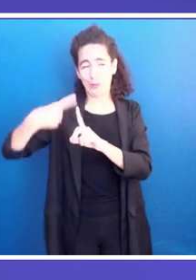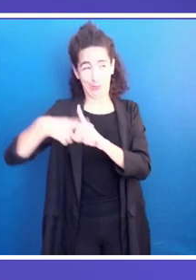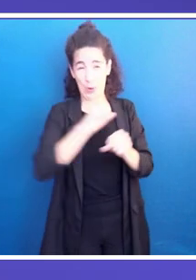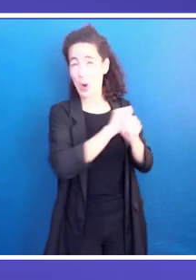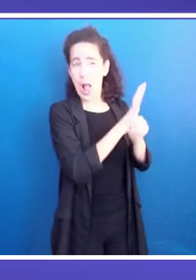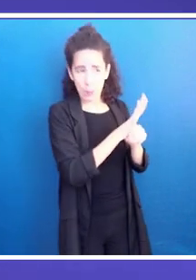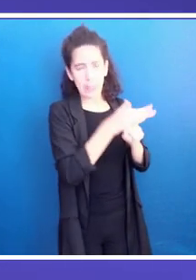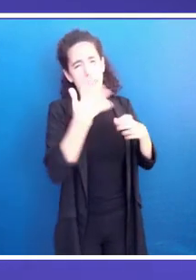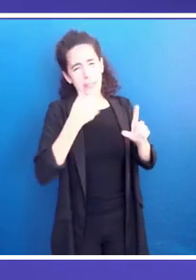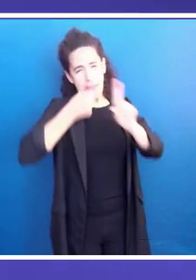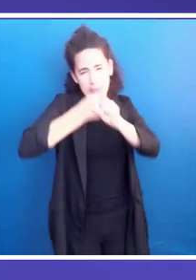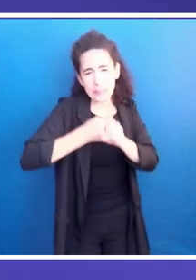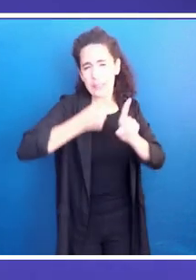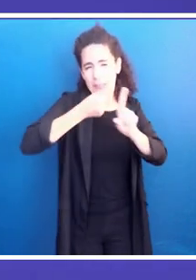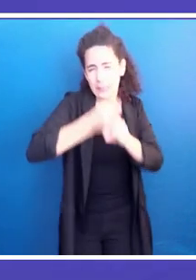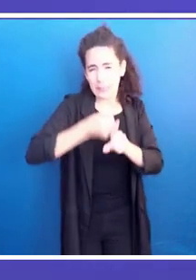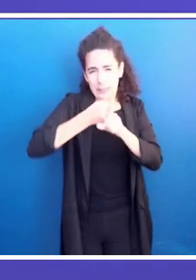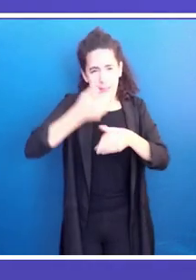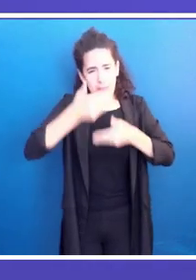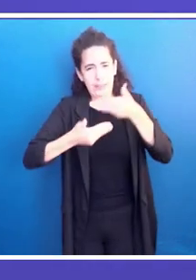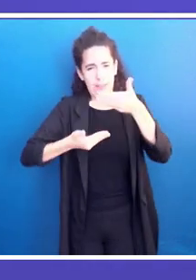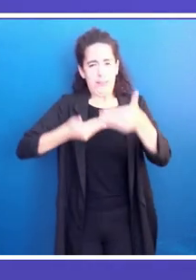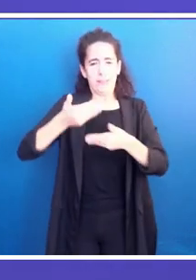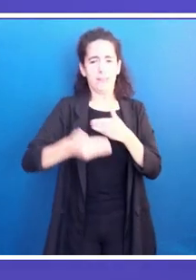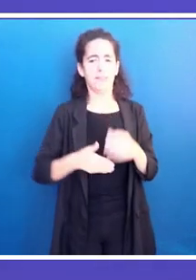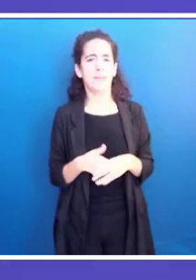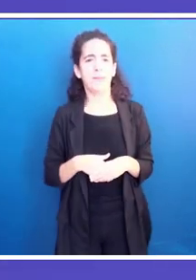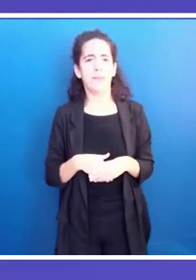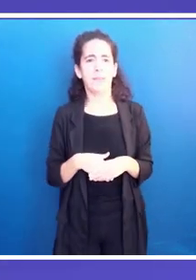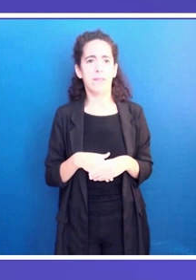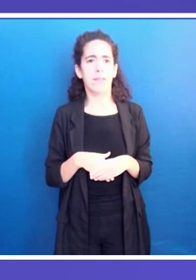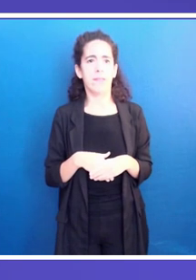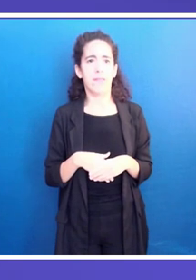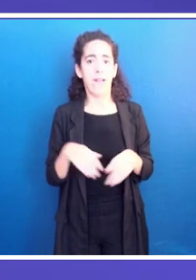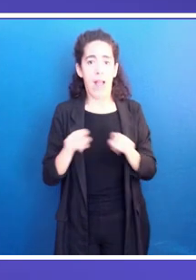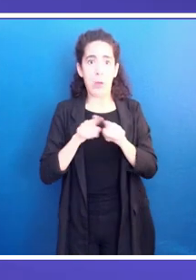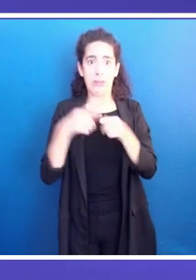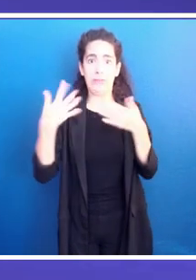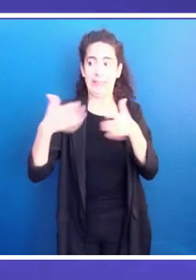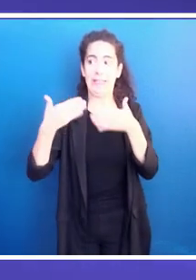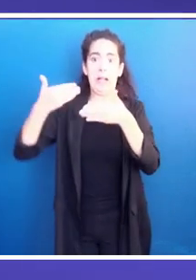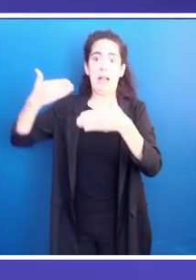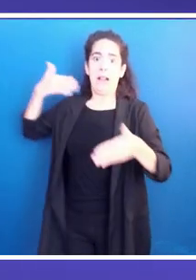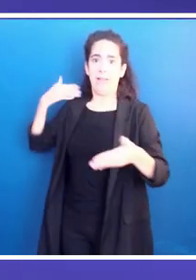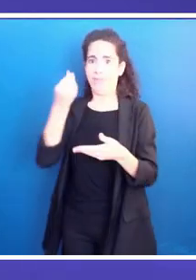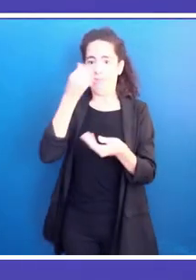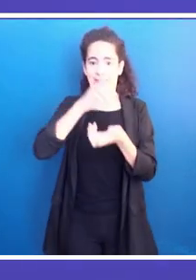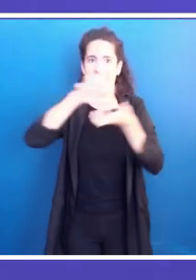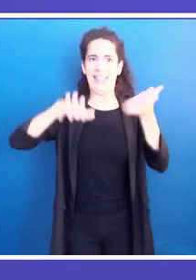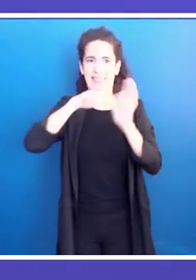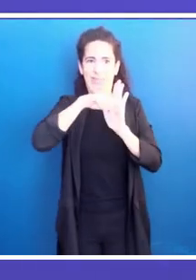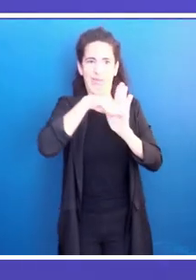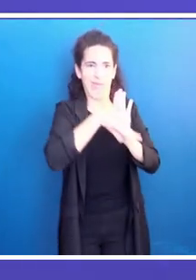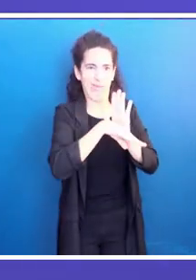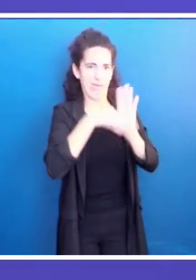We have seen from previous wars that when men are in the battlefield, women would be qualified to be in charge